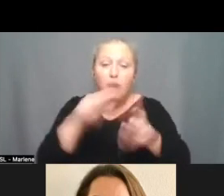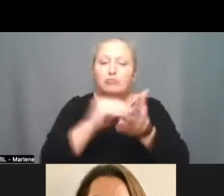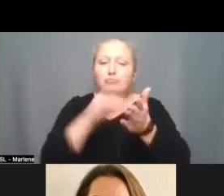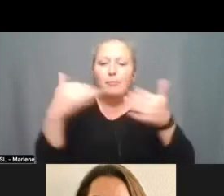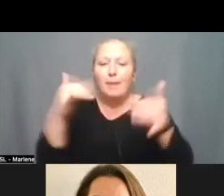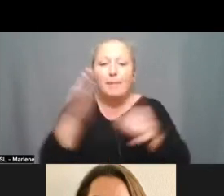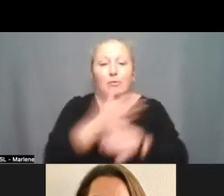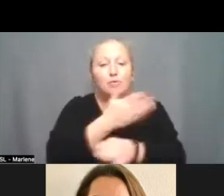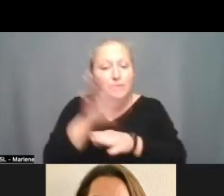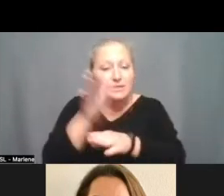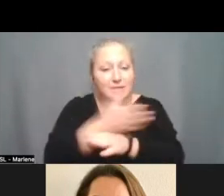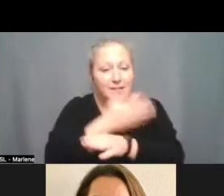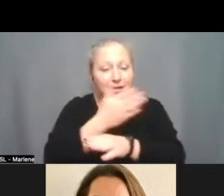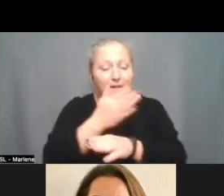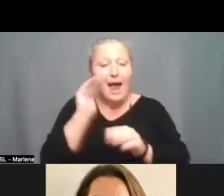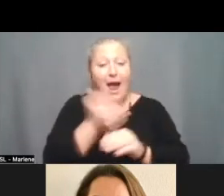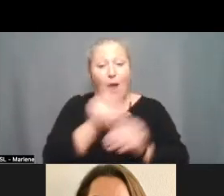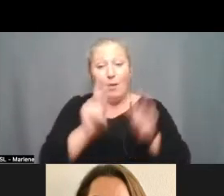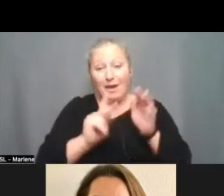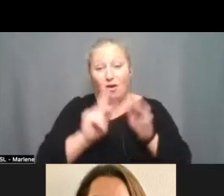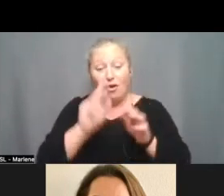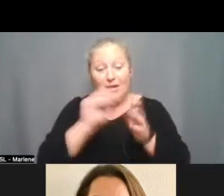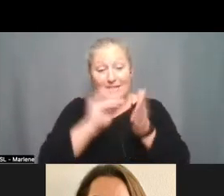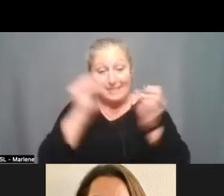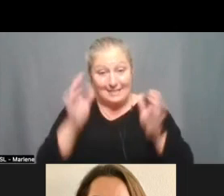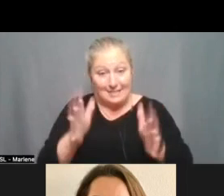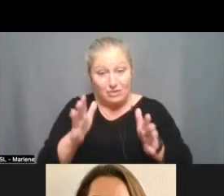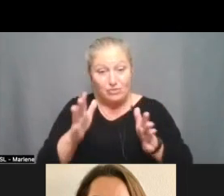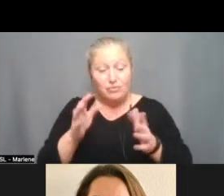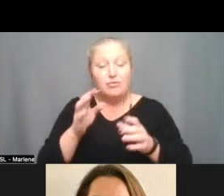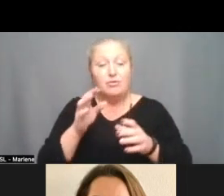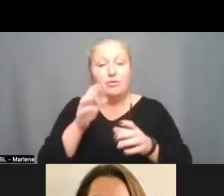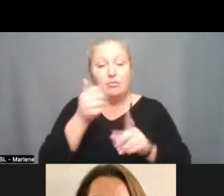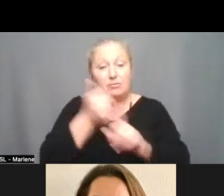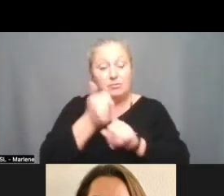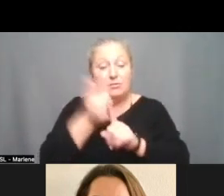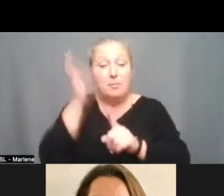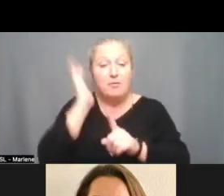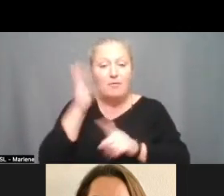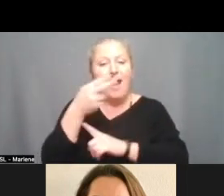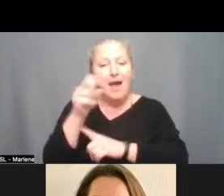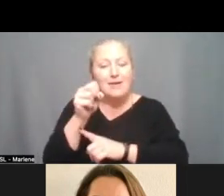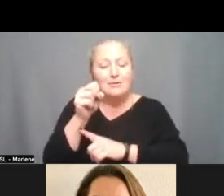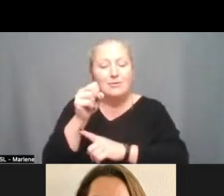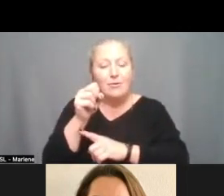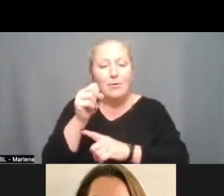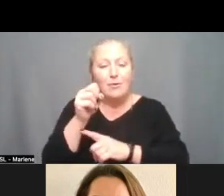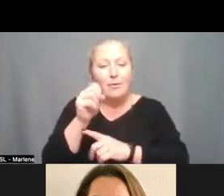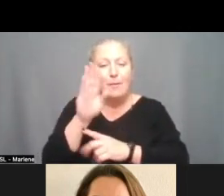our kindergarten teacher there who actually used to be a high school band director.